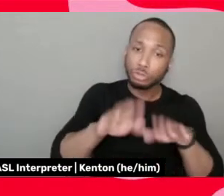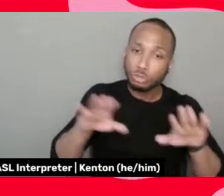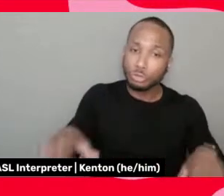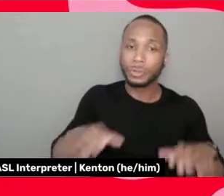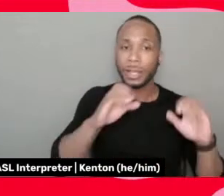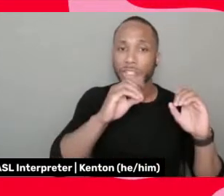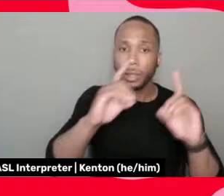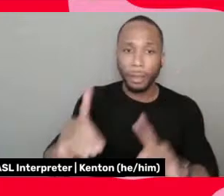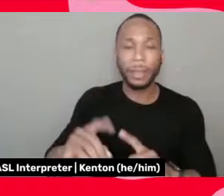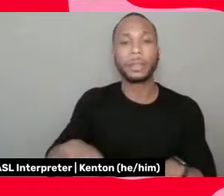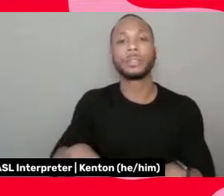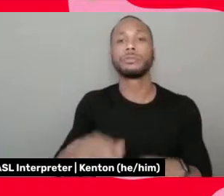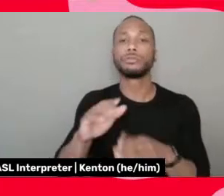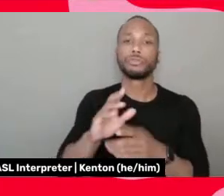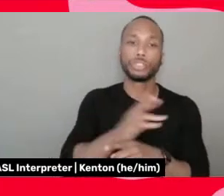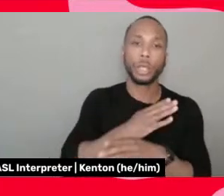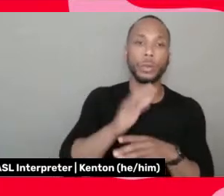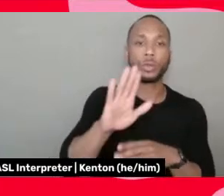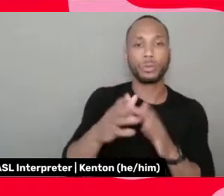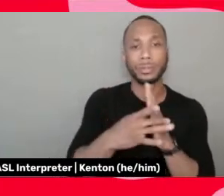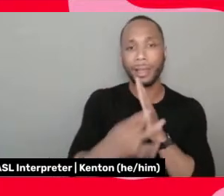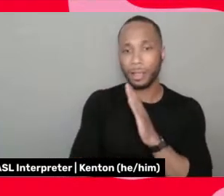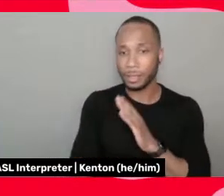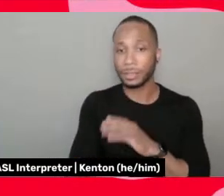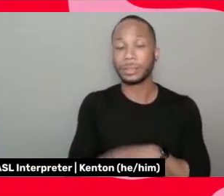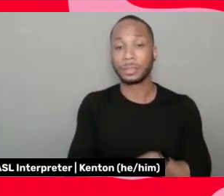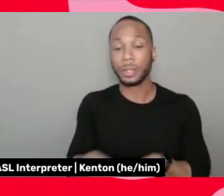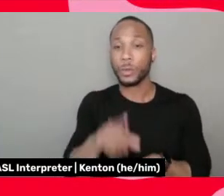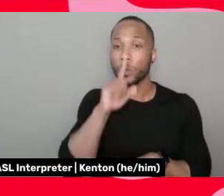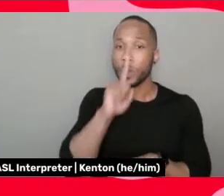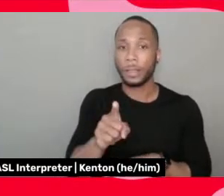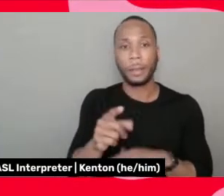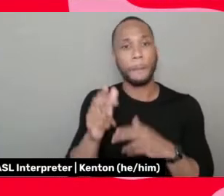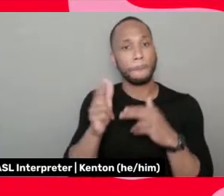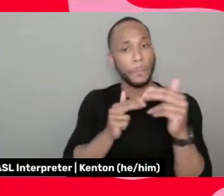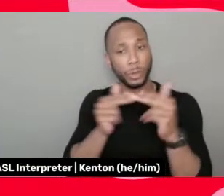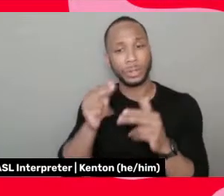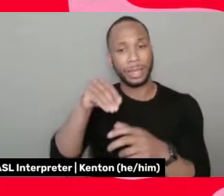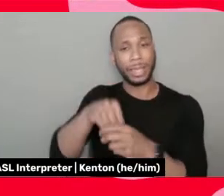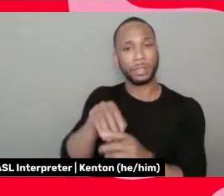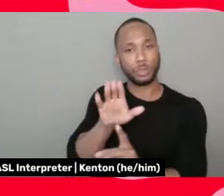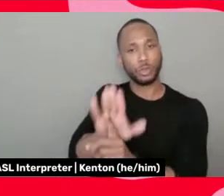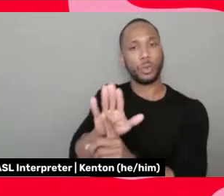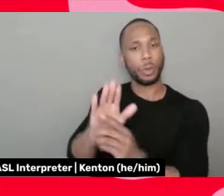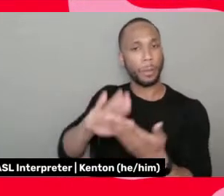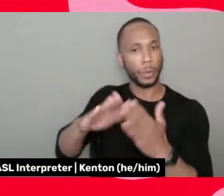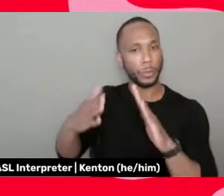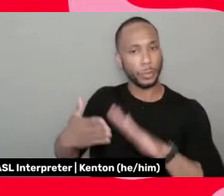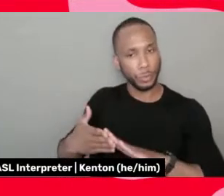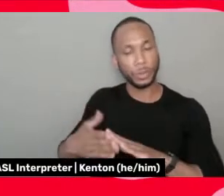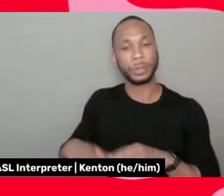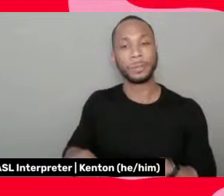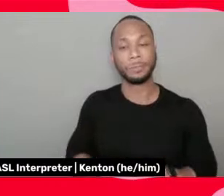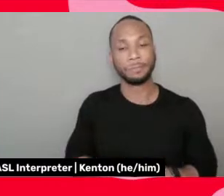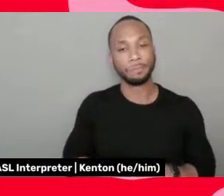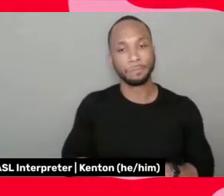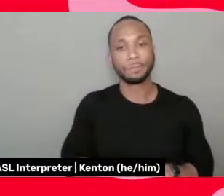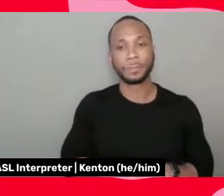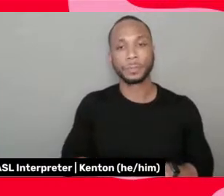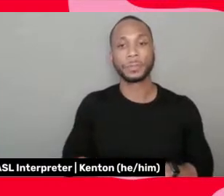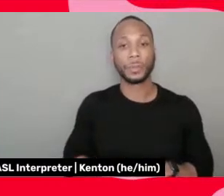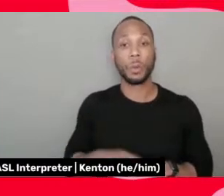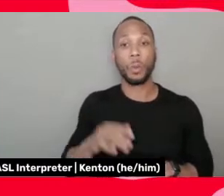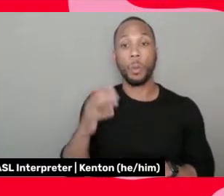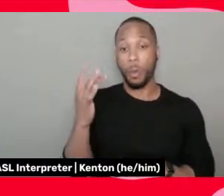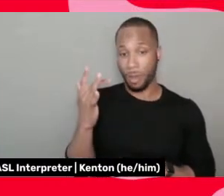hand and sharing your talents and building within your community so that the entertainment